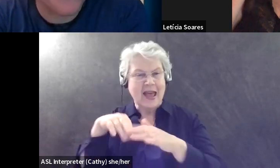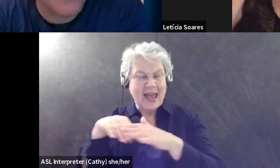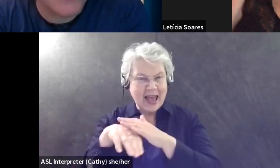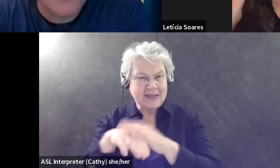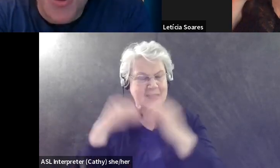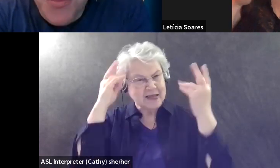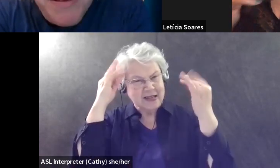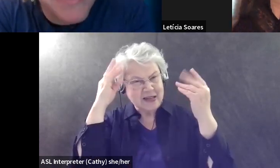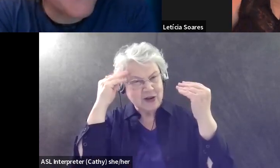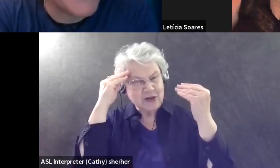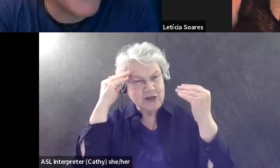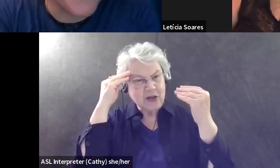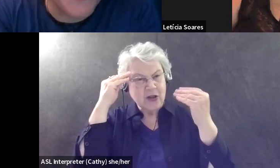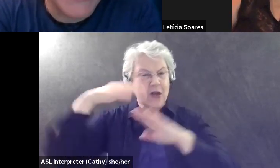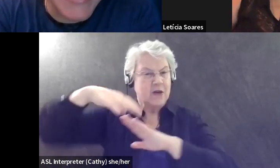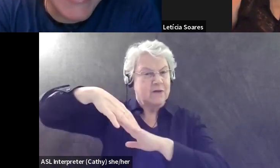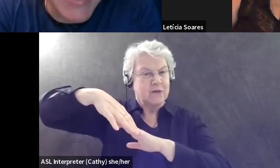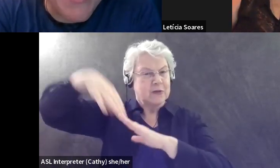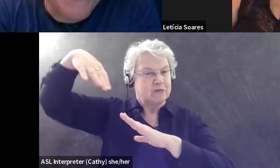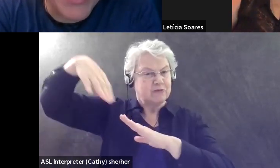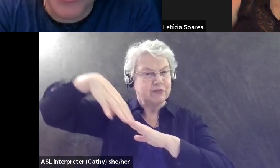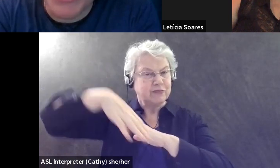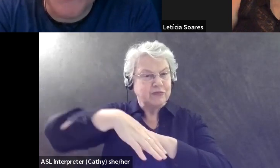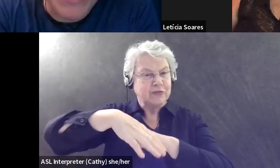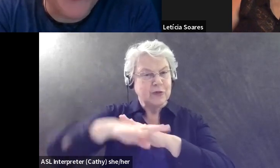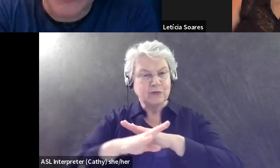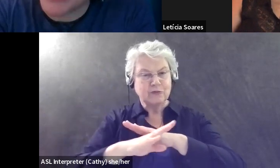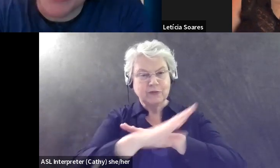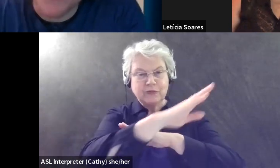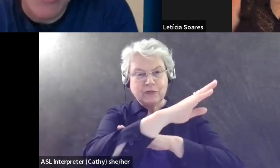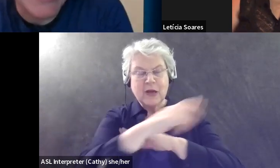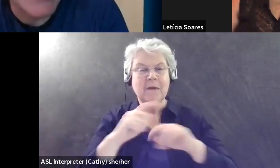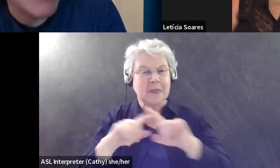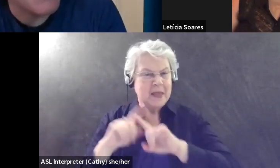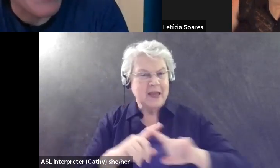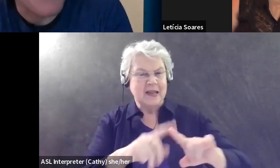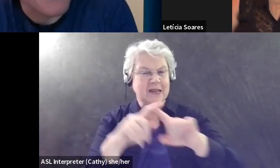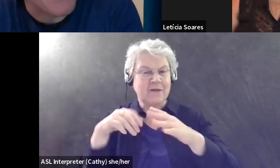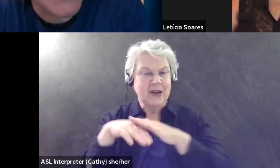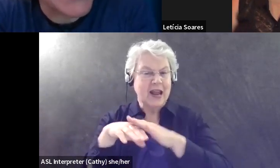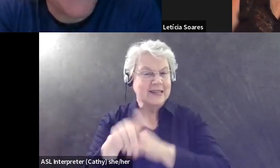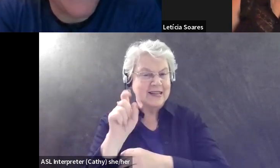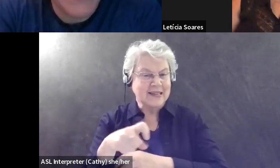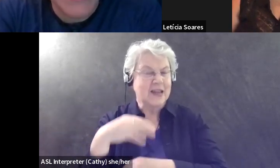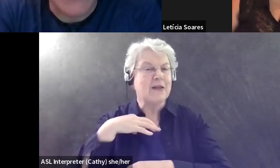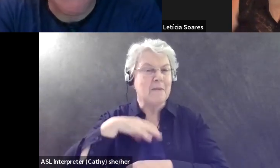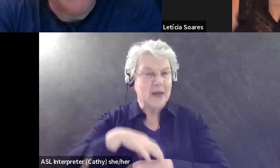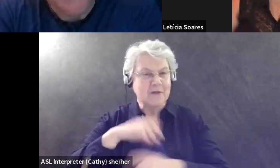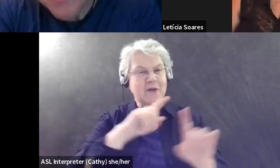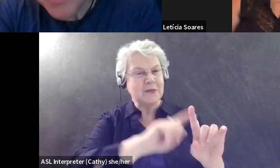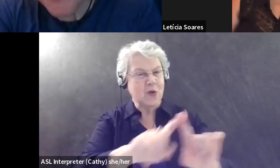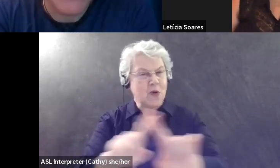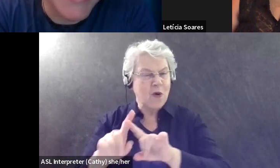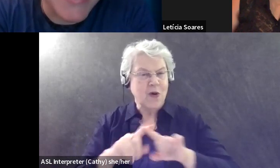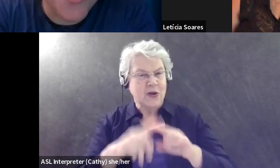um, slope. You mentioned all of these things. Um, a lot of different people with a lot of different access needs benefit from this stuff. Um,